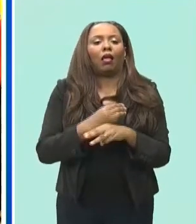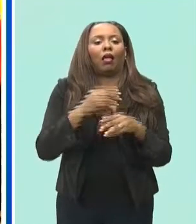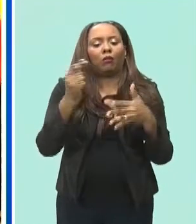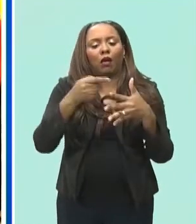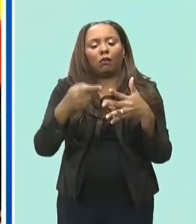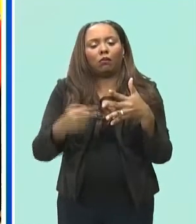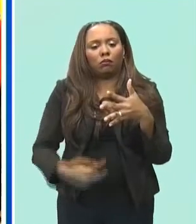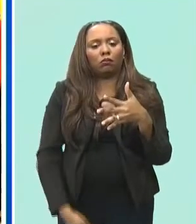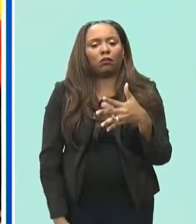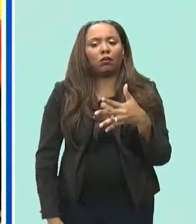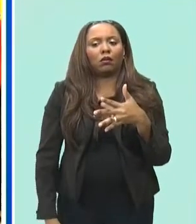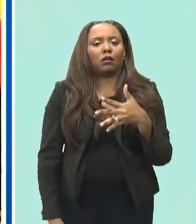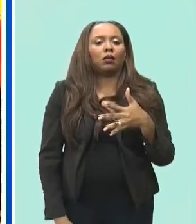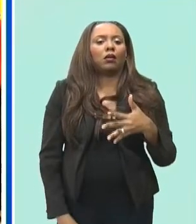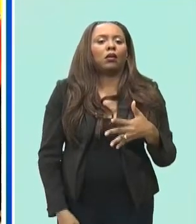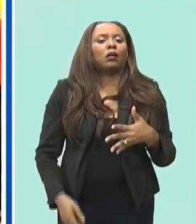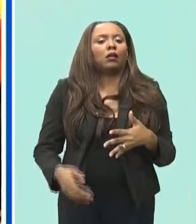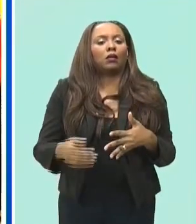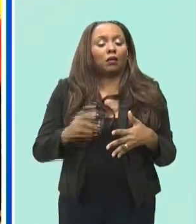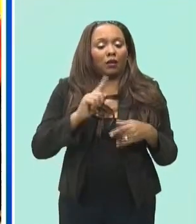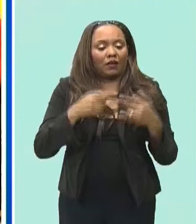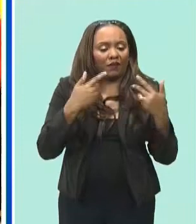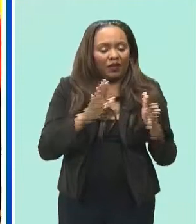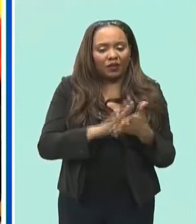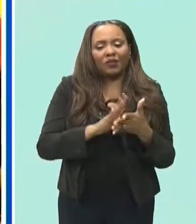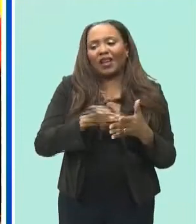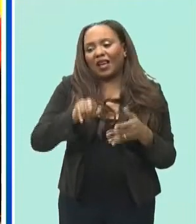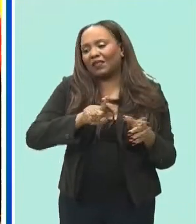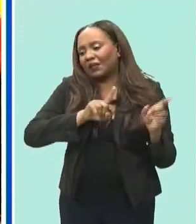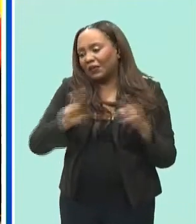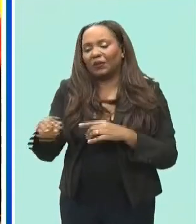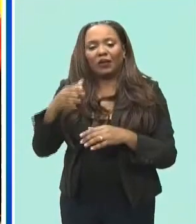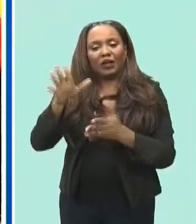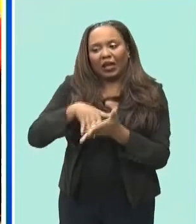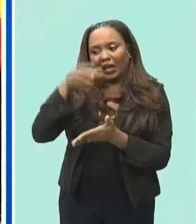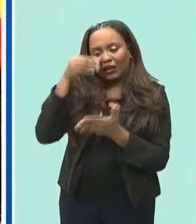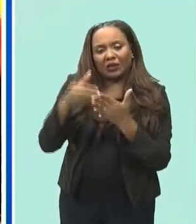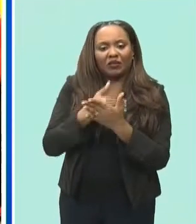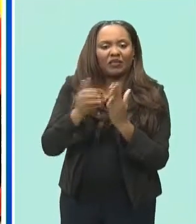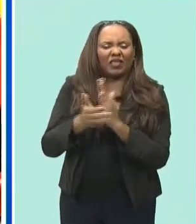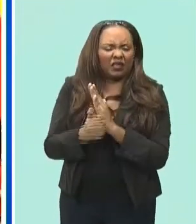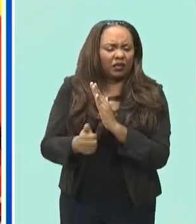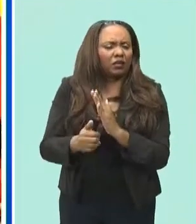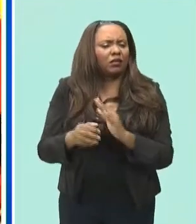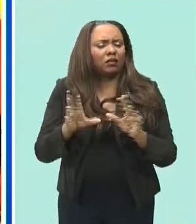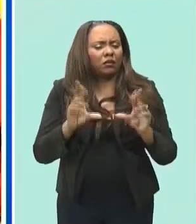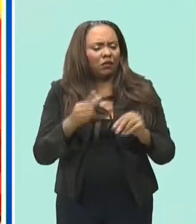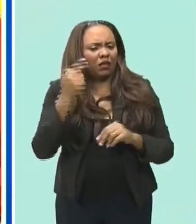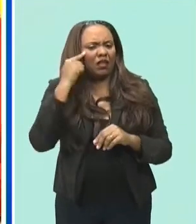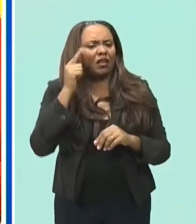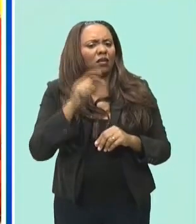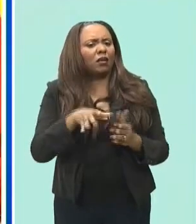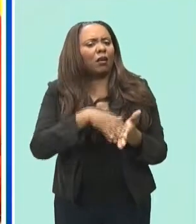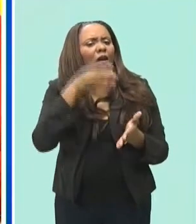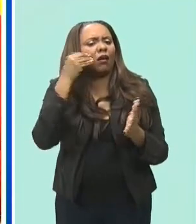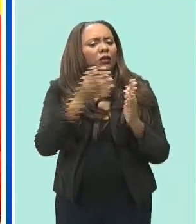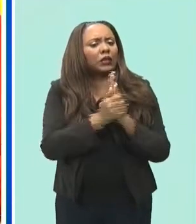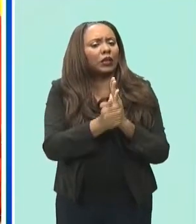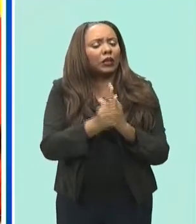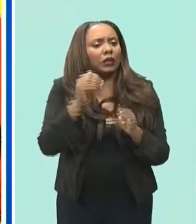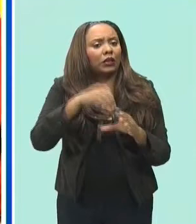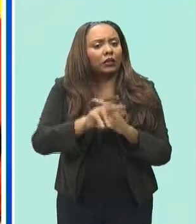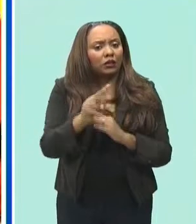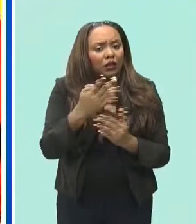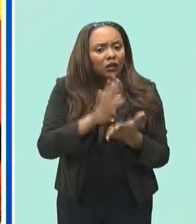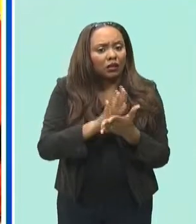then have to be able to pursue skills and we believe that we must lay the foundation from an earlier level so that we can maybe